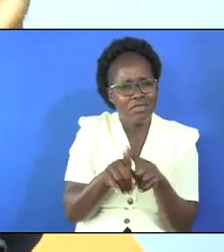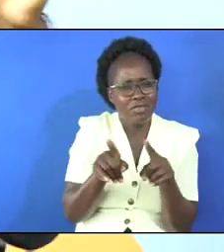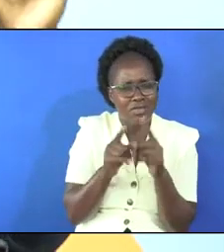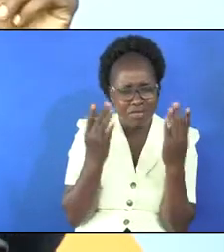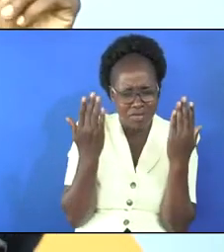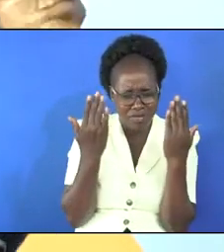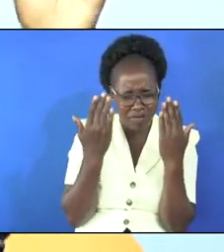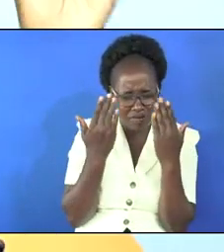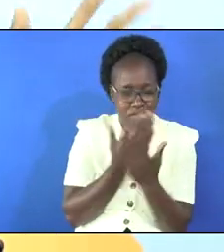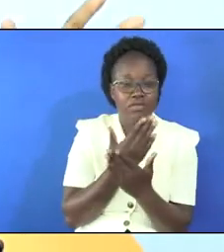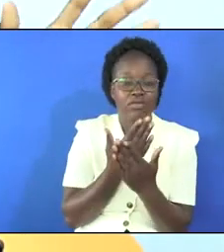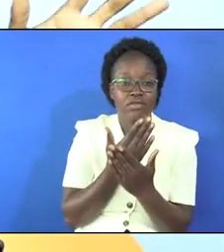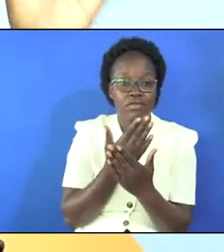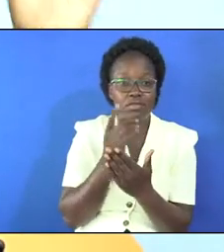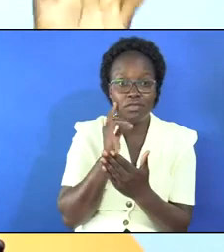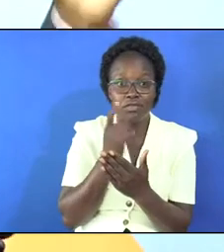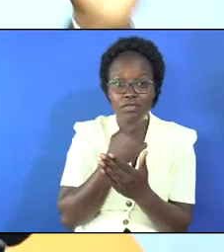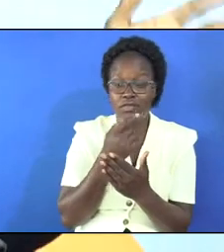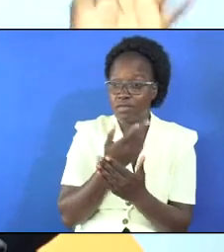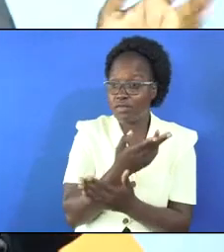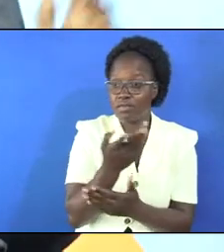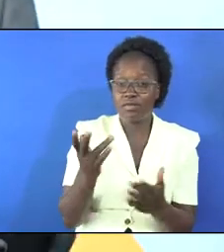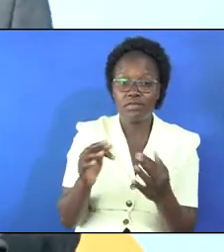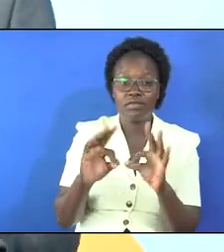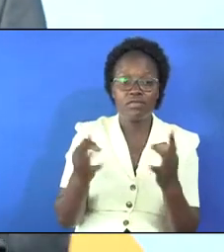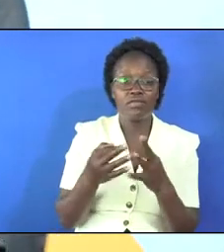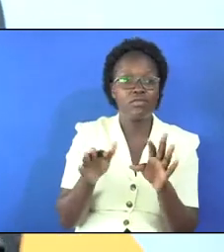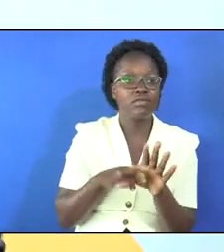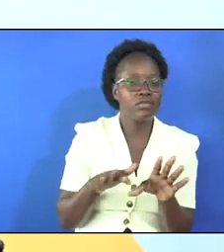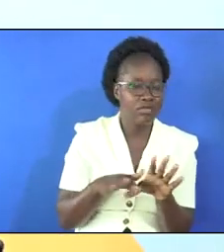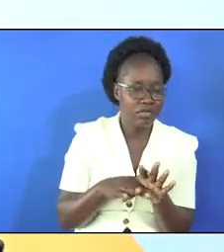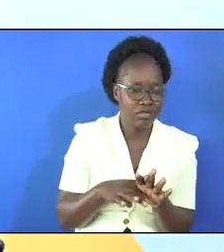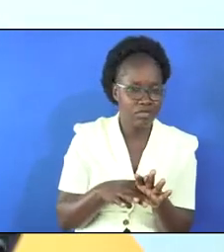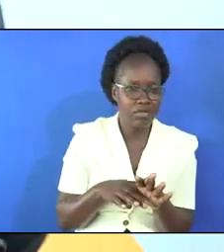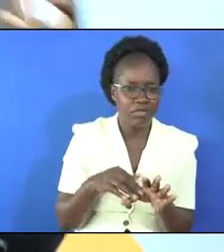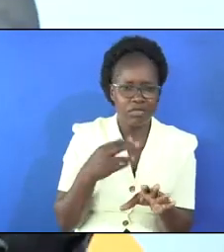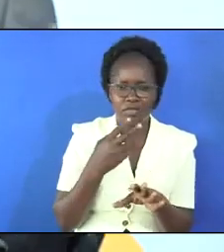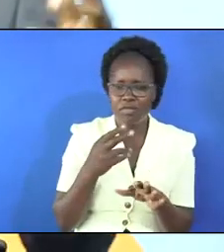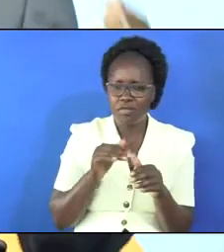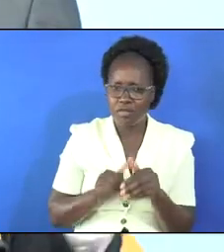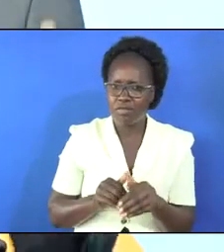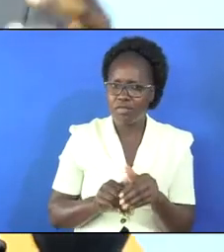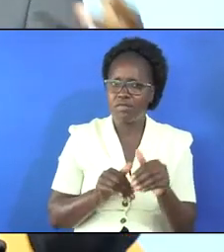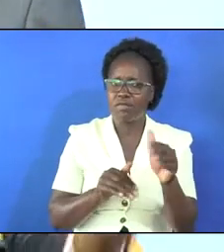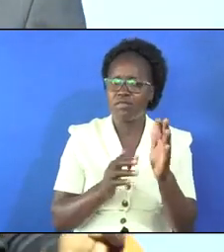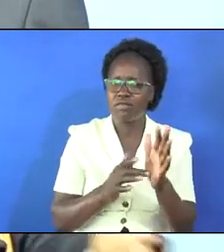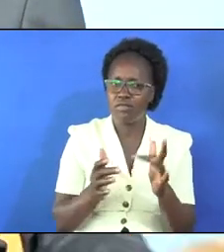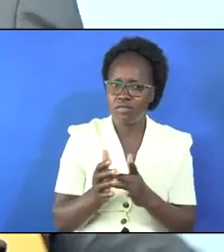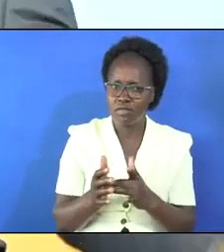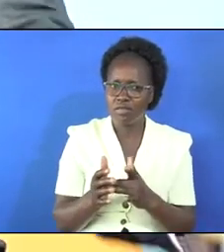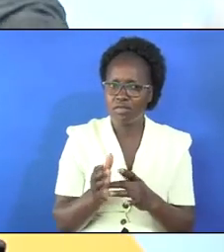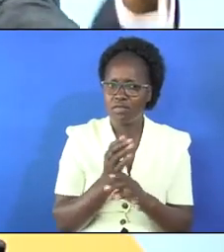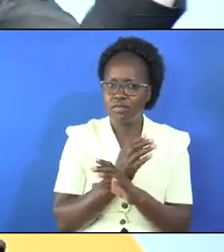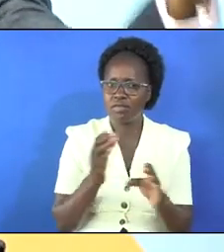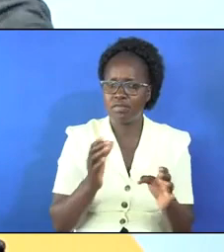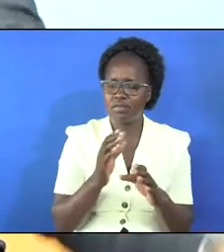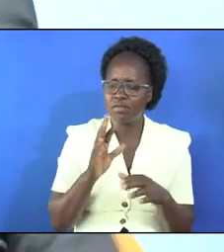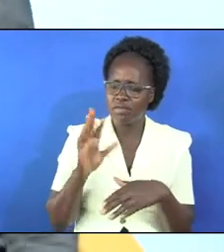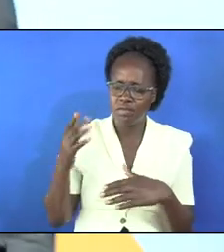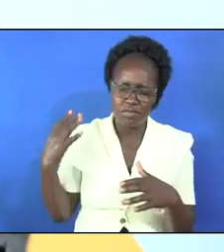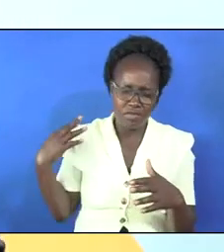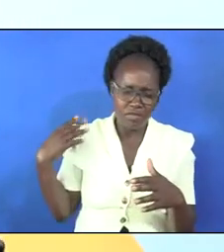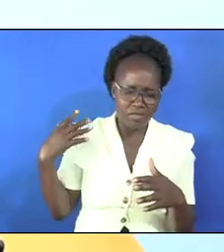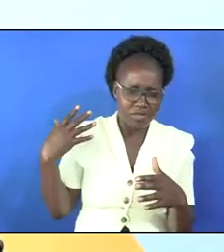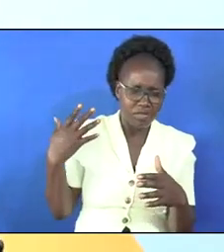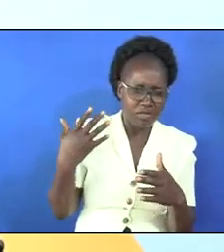very dark in the eyes of these family members who have been following jesus christ all the